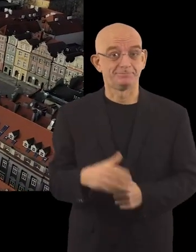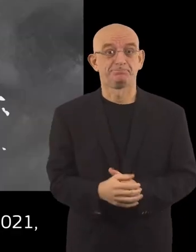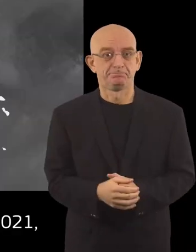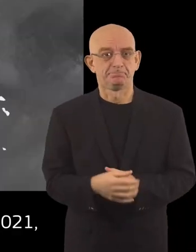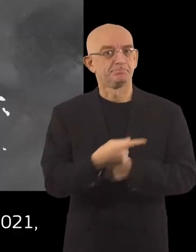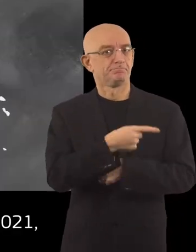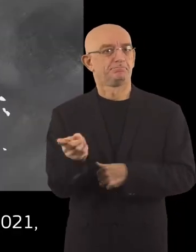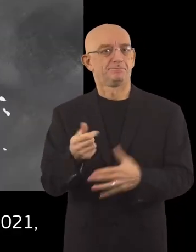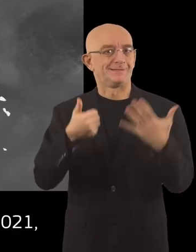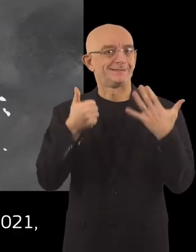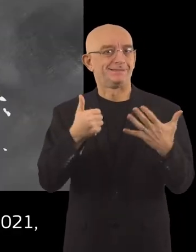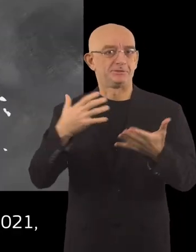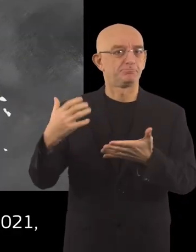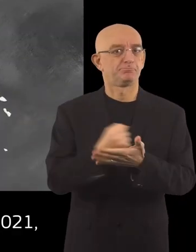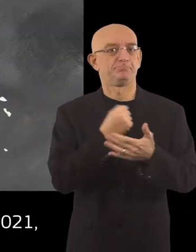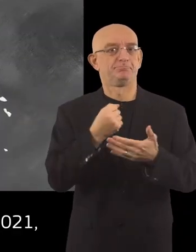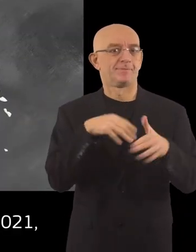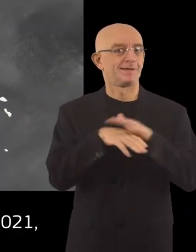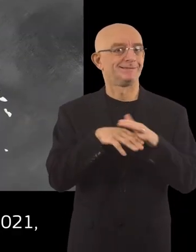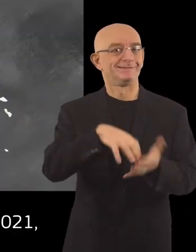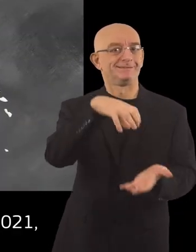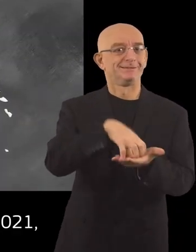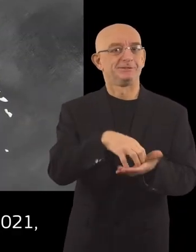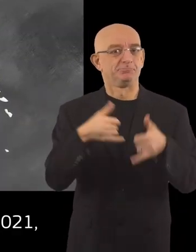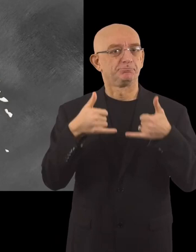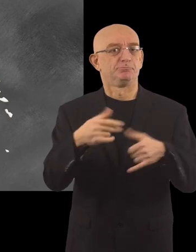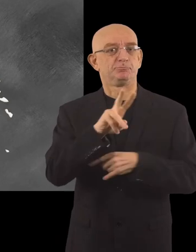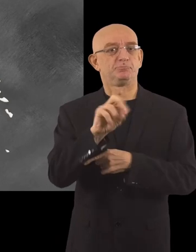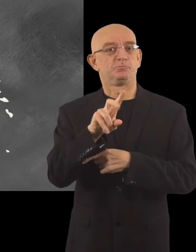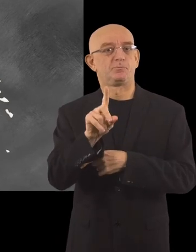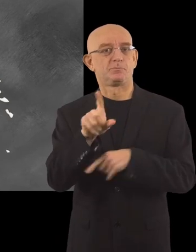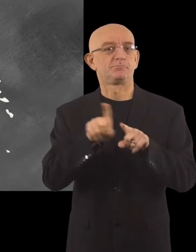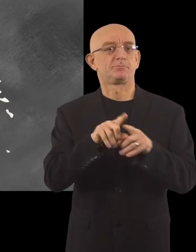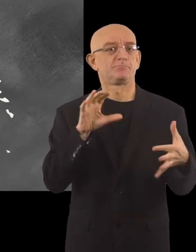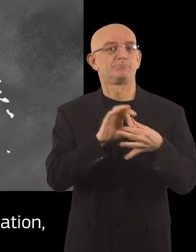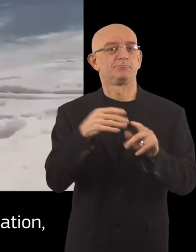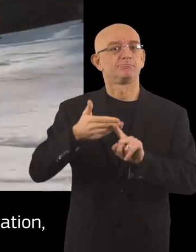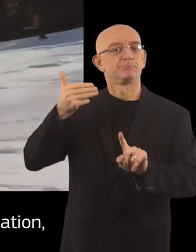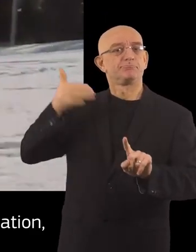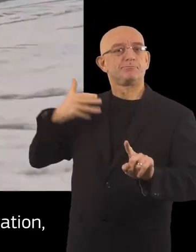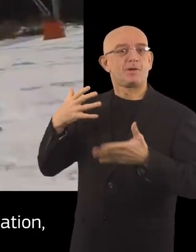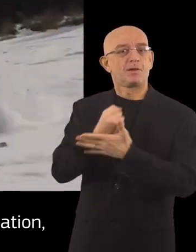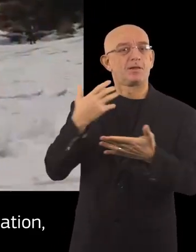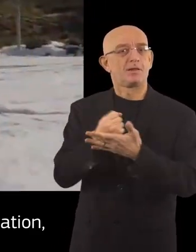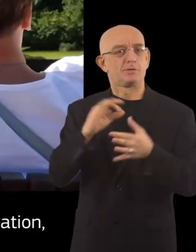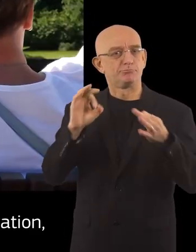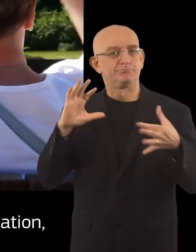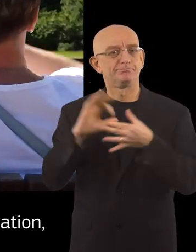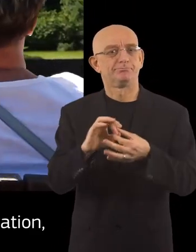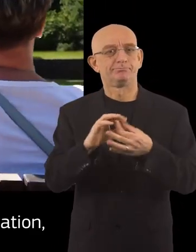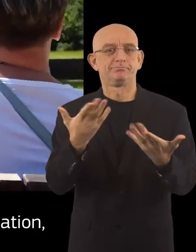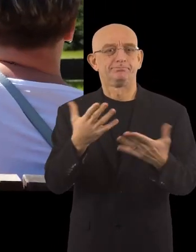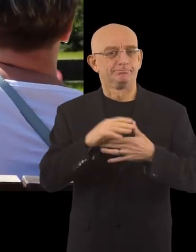The six winners of the Access City Award 2021 will join their predecessors in becoming symbols of commitment,